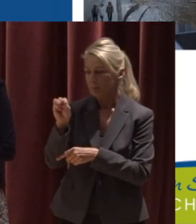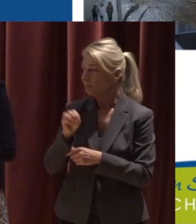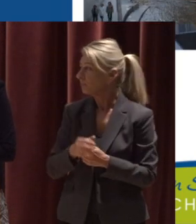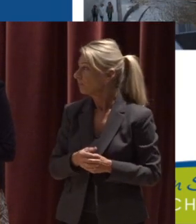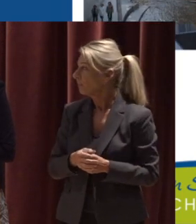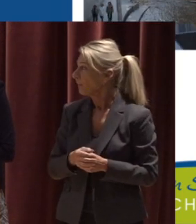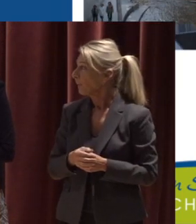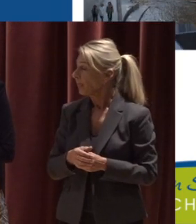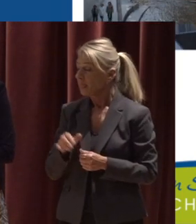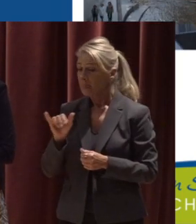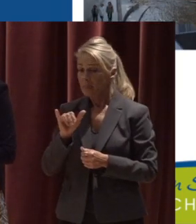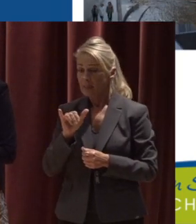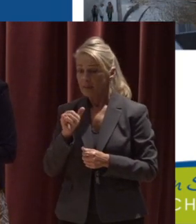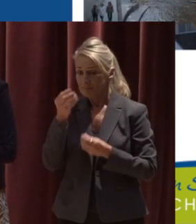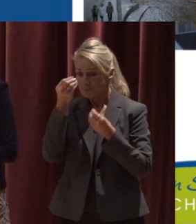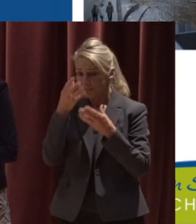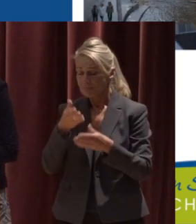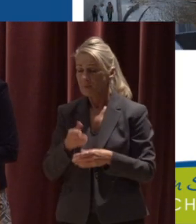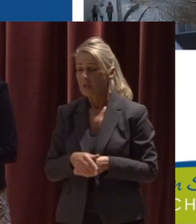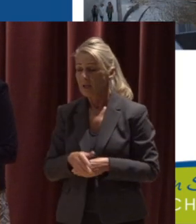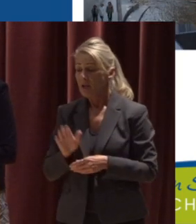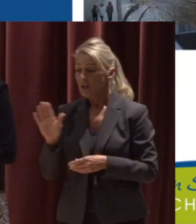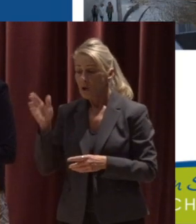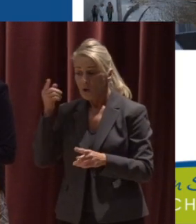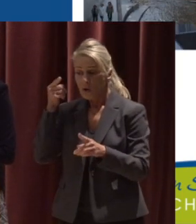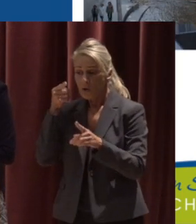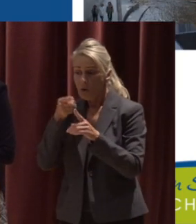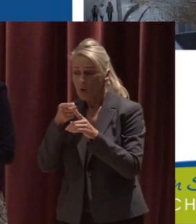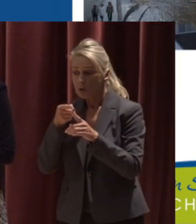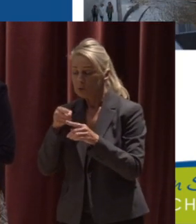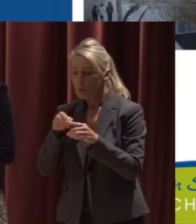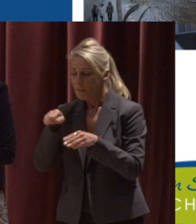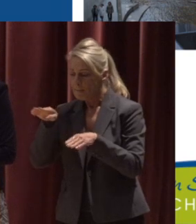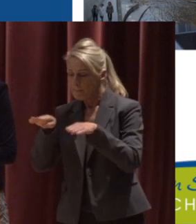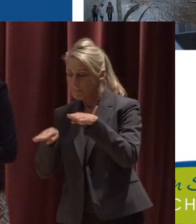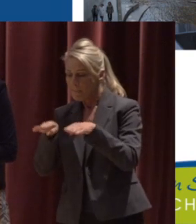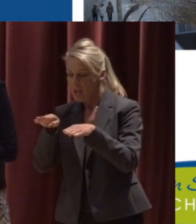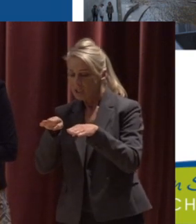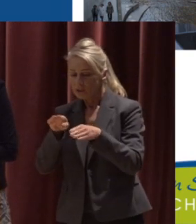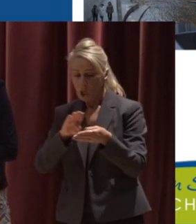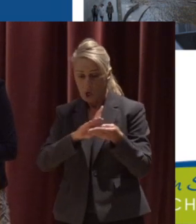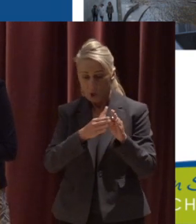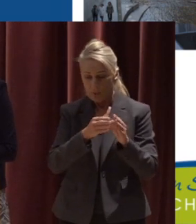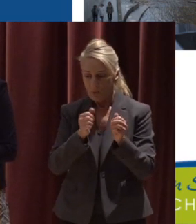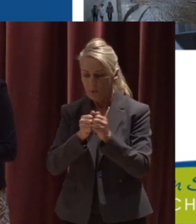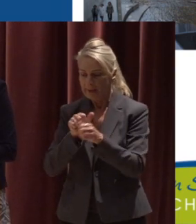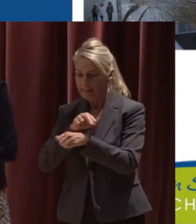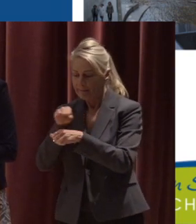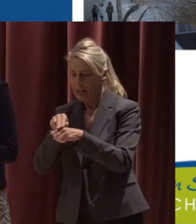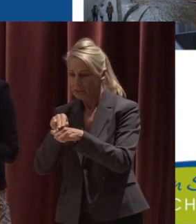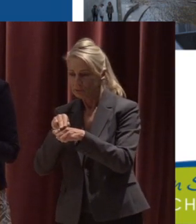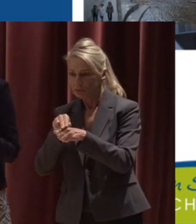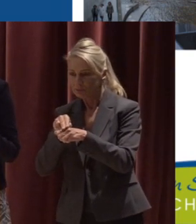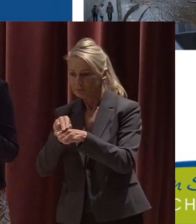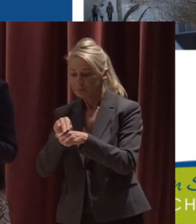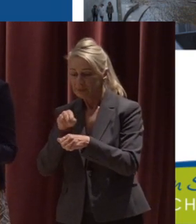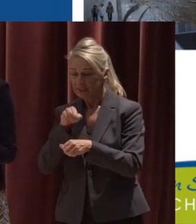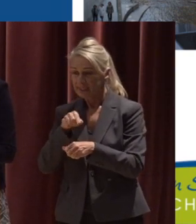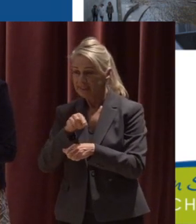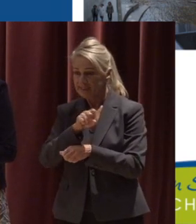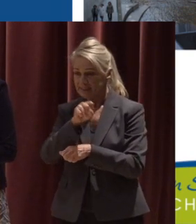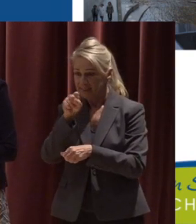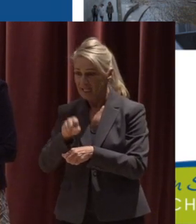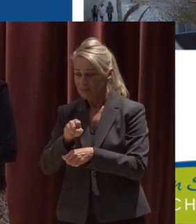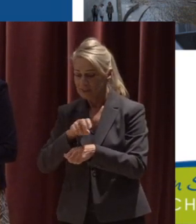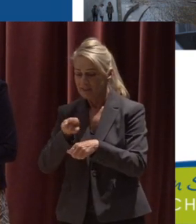Now as I mentioned before a lot of stream crew's goal is to balance the urban and the natural landscape The city of Salem is a natural urban